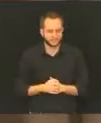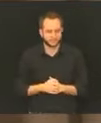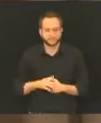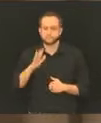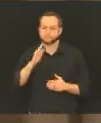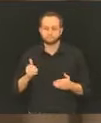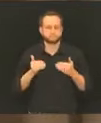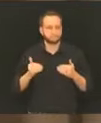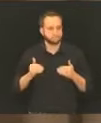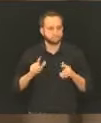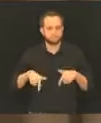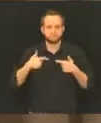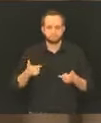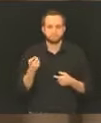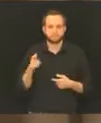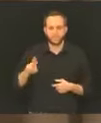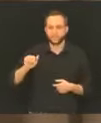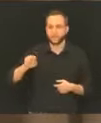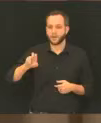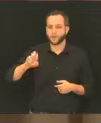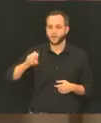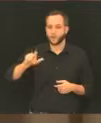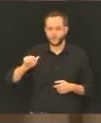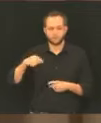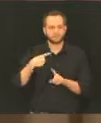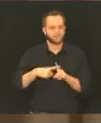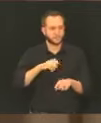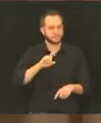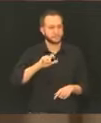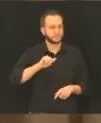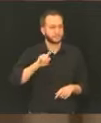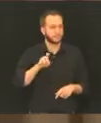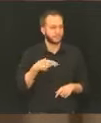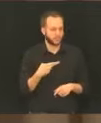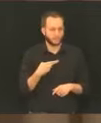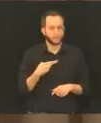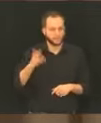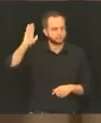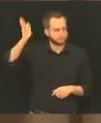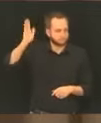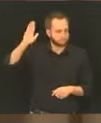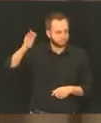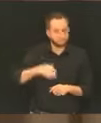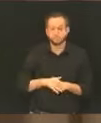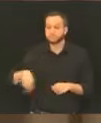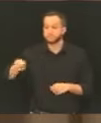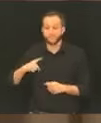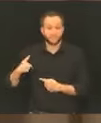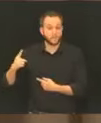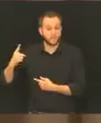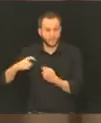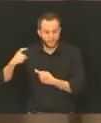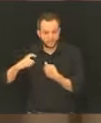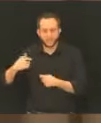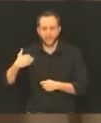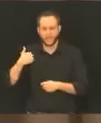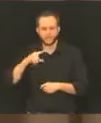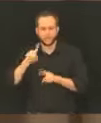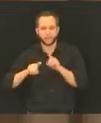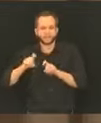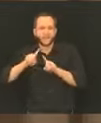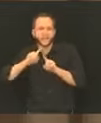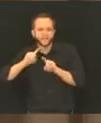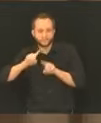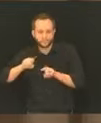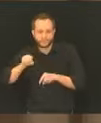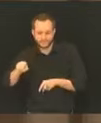and let Dr. Areola and Elizabeth give the presentation. But go ahead and put your questions in the Q&A feature. And so the